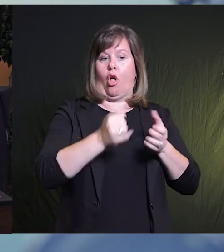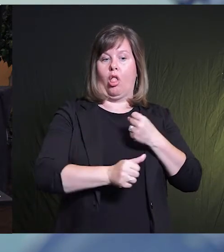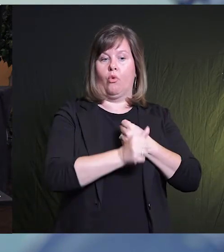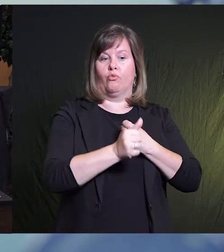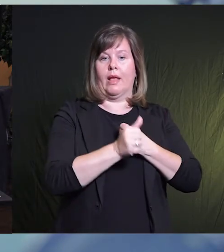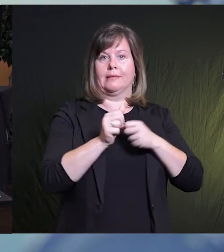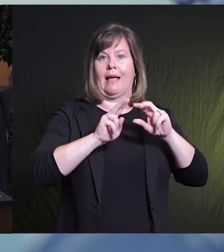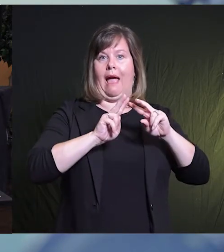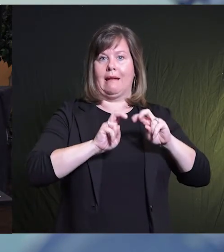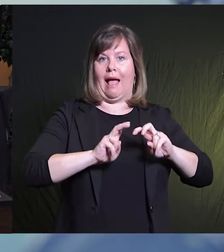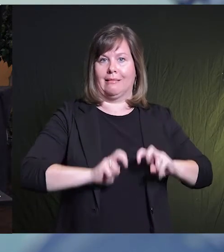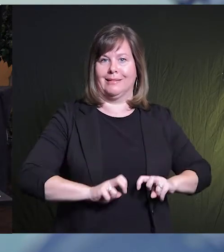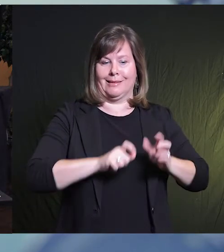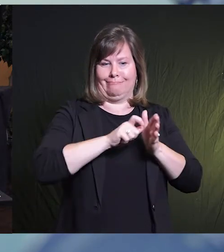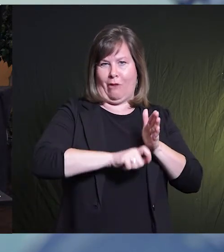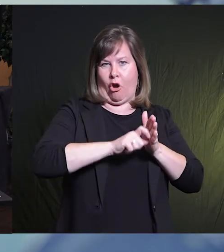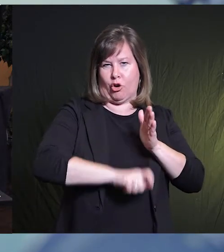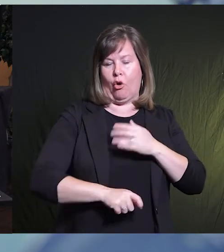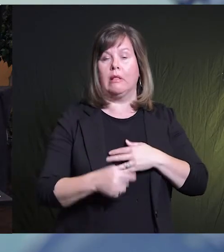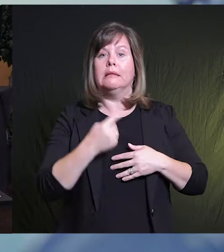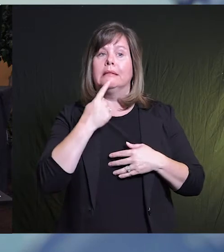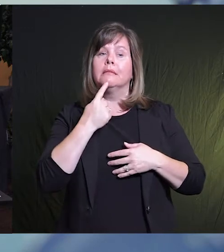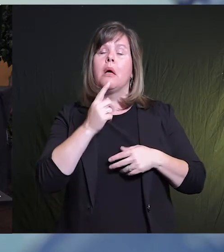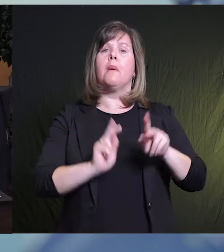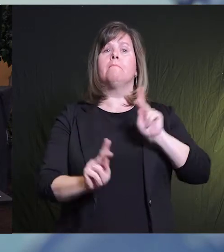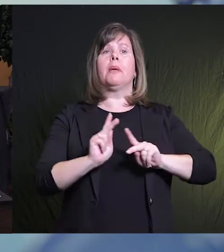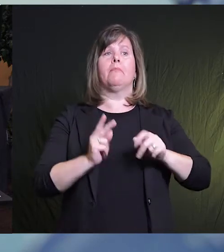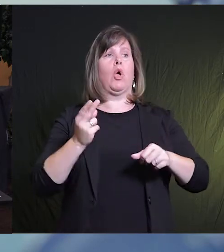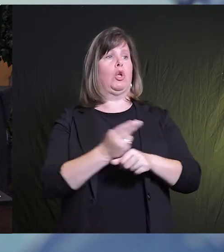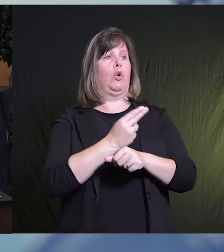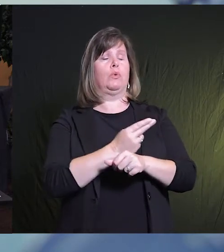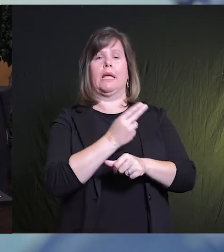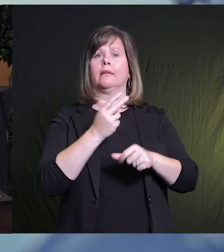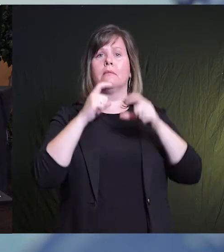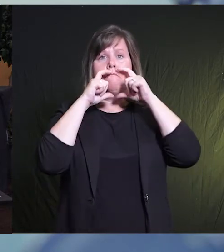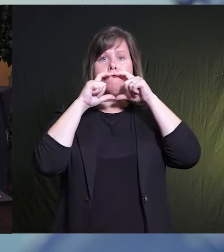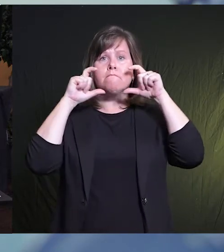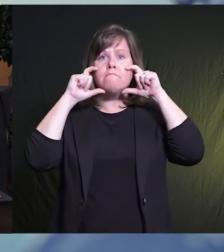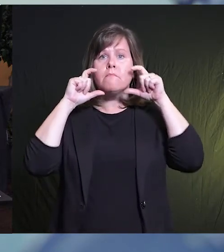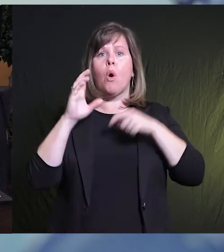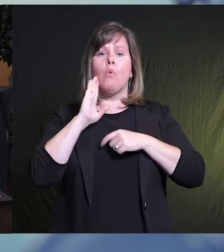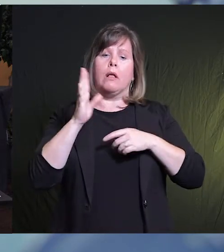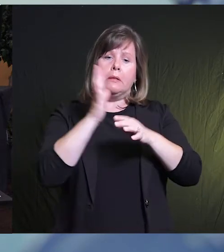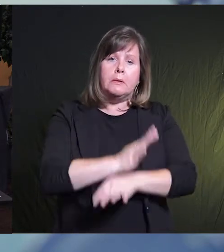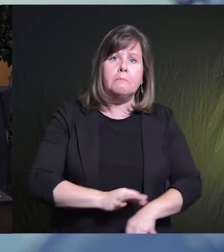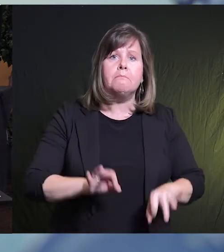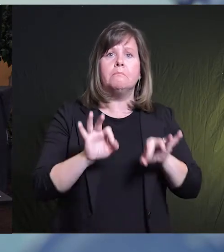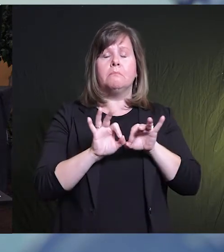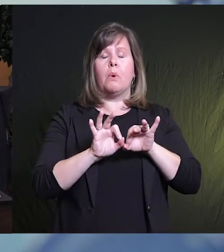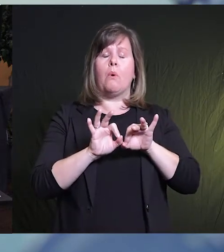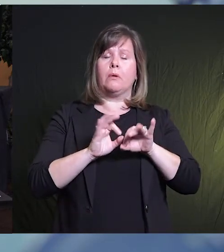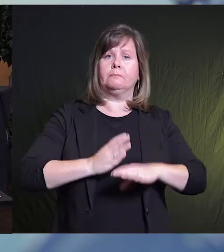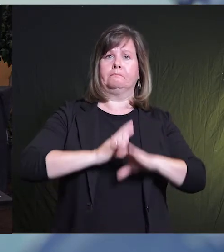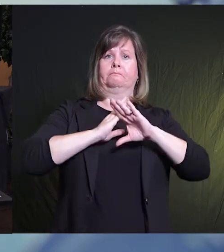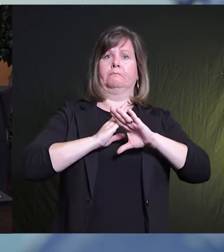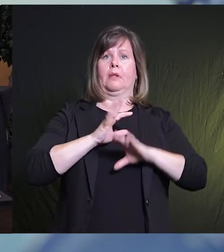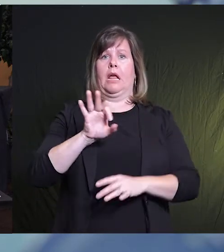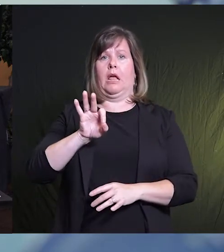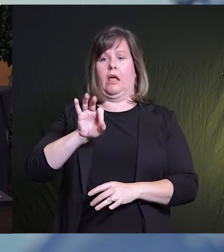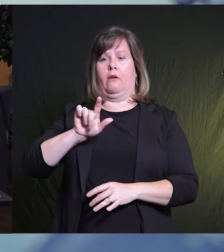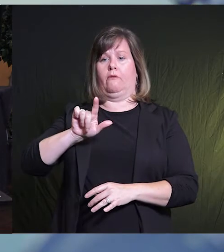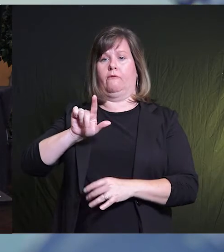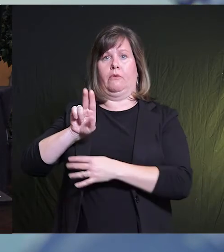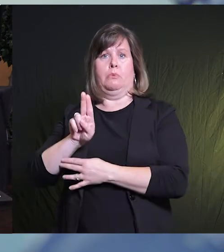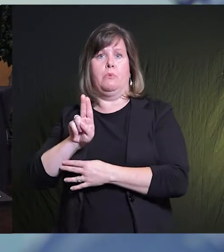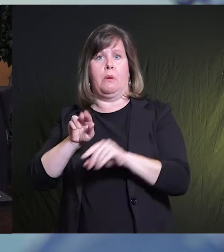We conclude the population wide use of face masks could make an important contribution in delaying an influenza pandemic. This